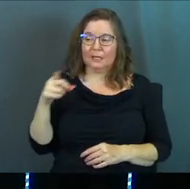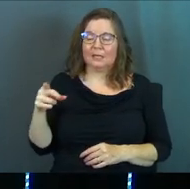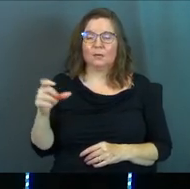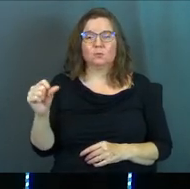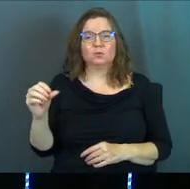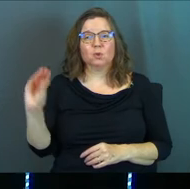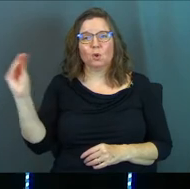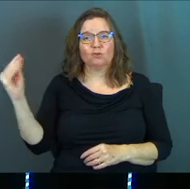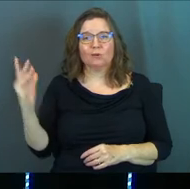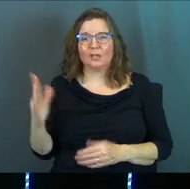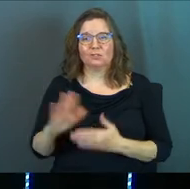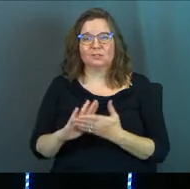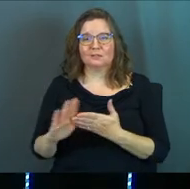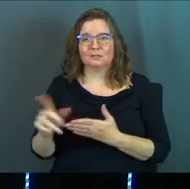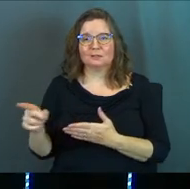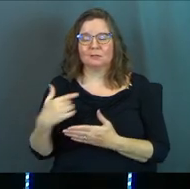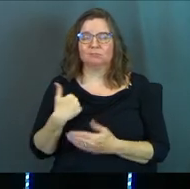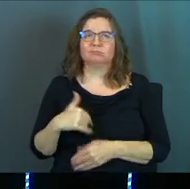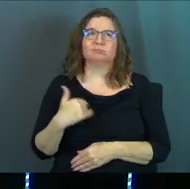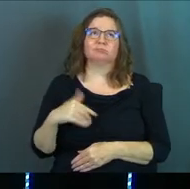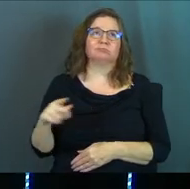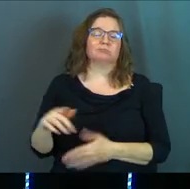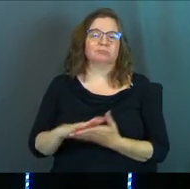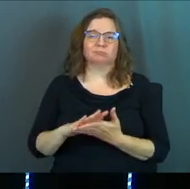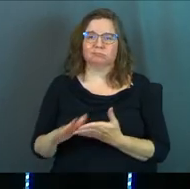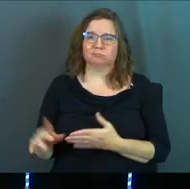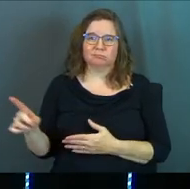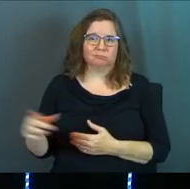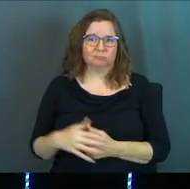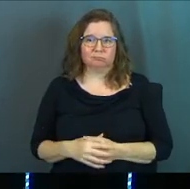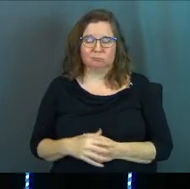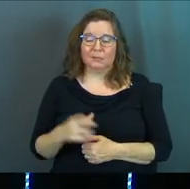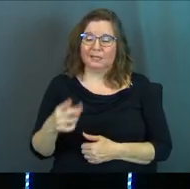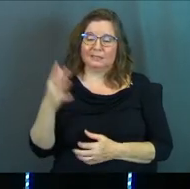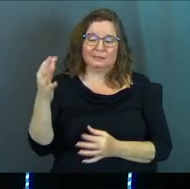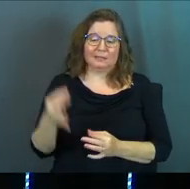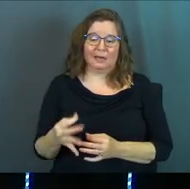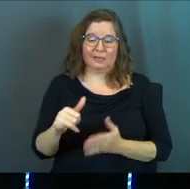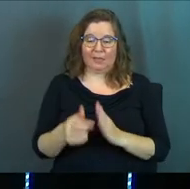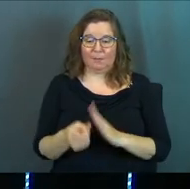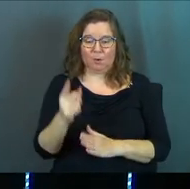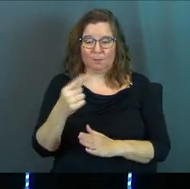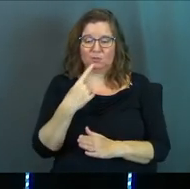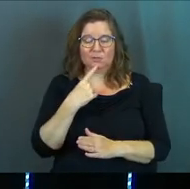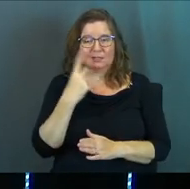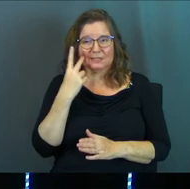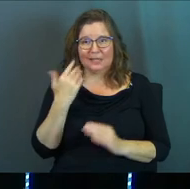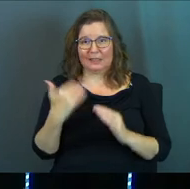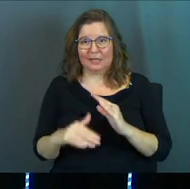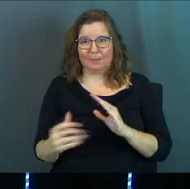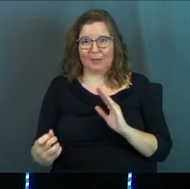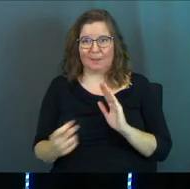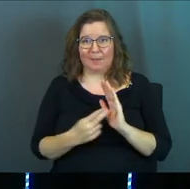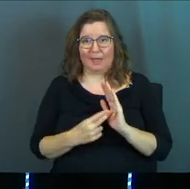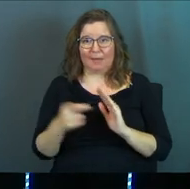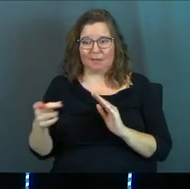He was so gracious. I cannot tell you how gracious this guy was. He just decided in that moment, you should have seen the email that I got back, he